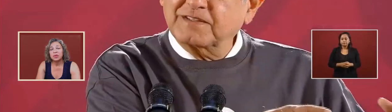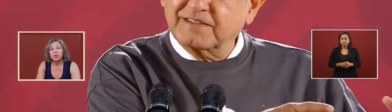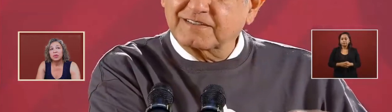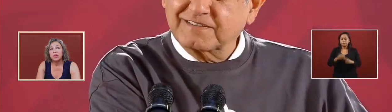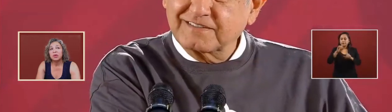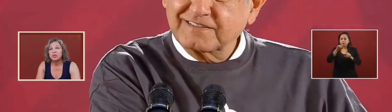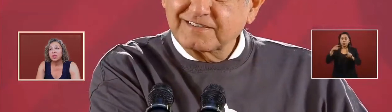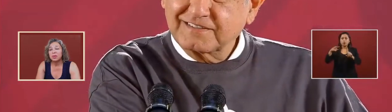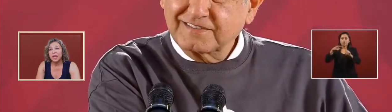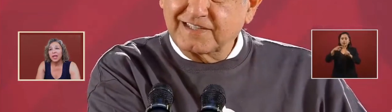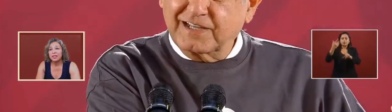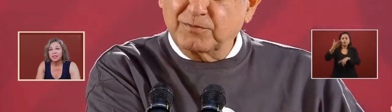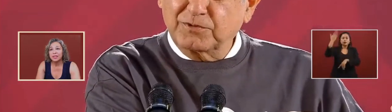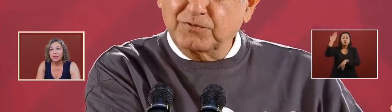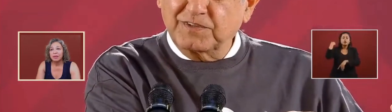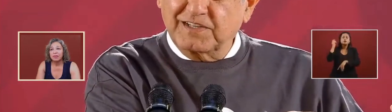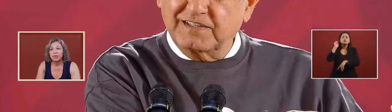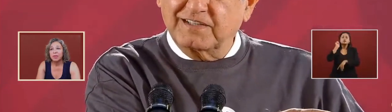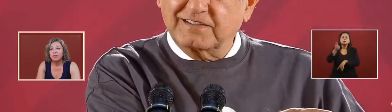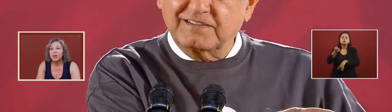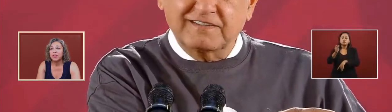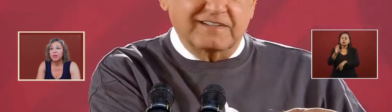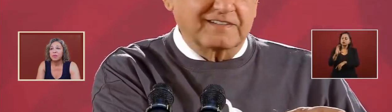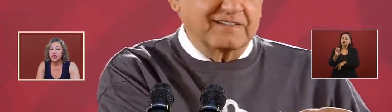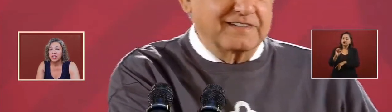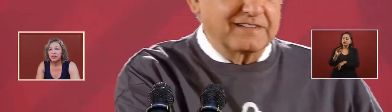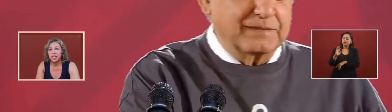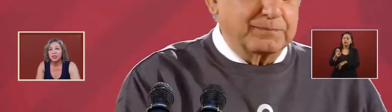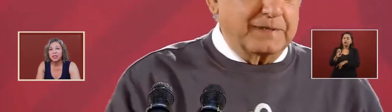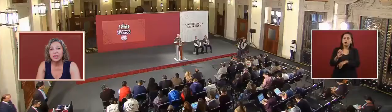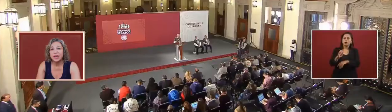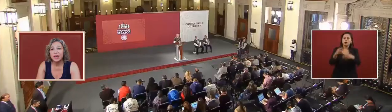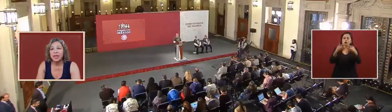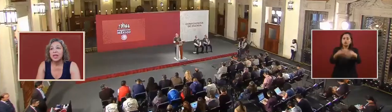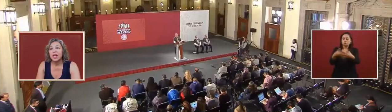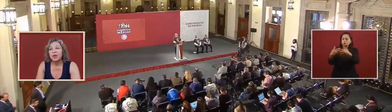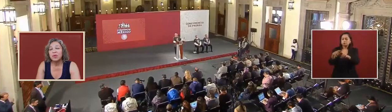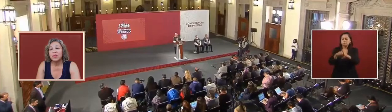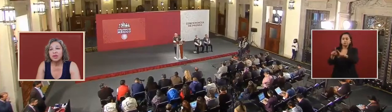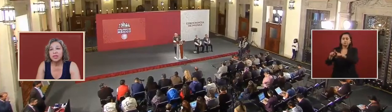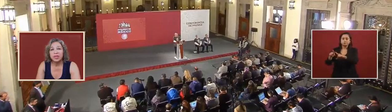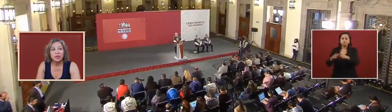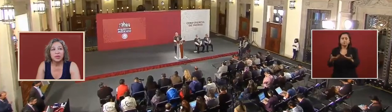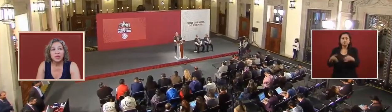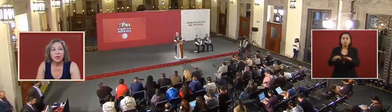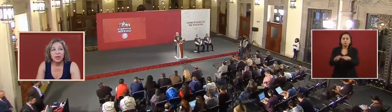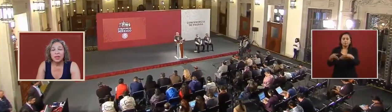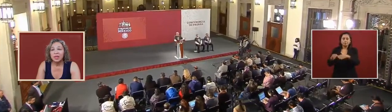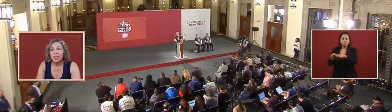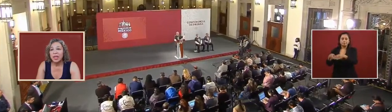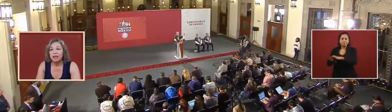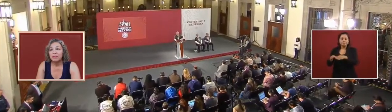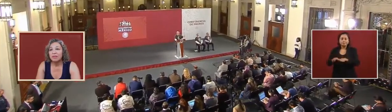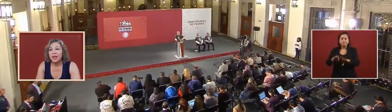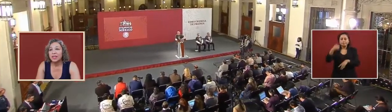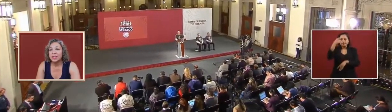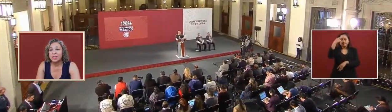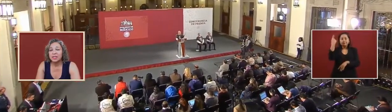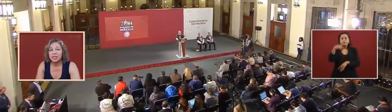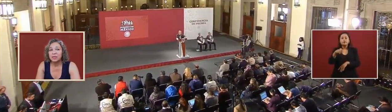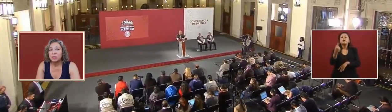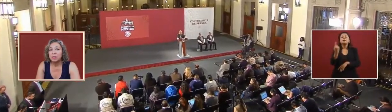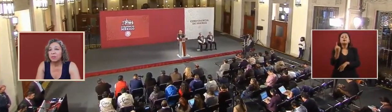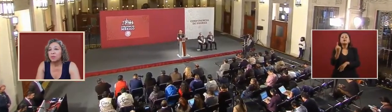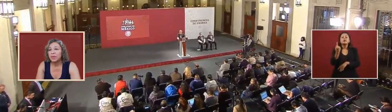to close all the plants from the federal commission of electricity in order to they could advance